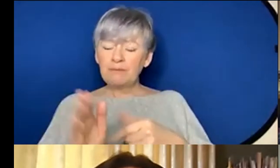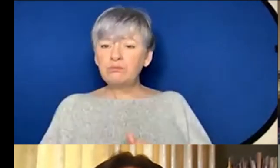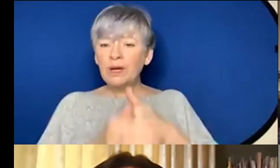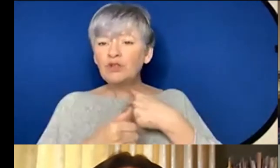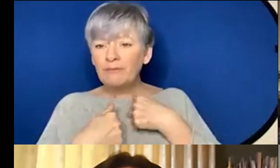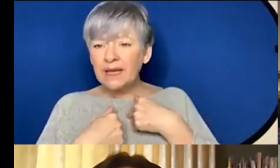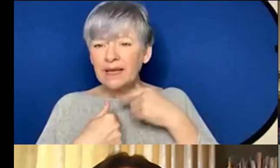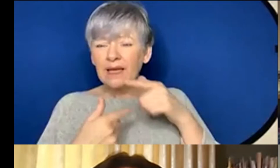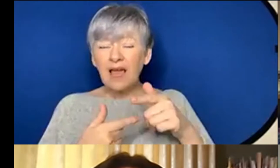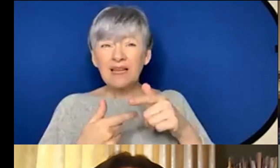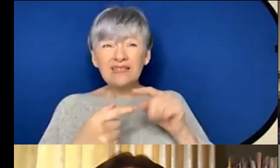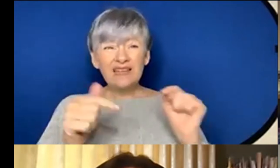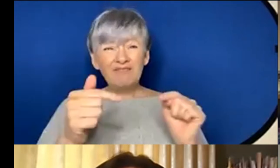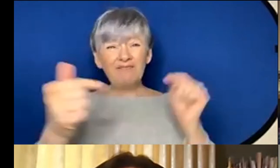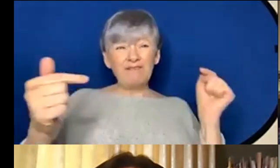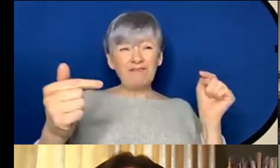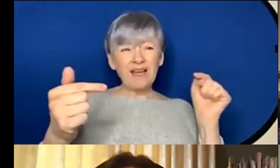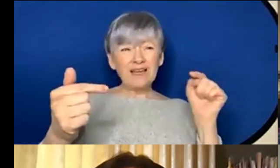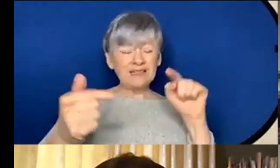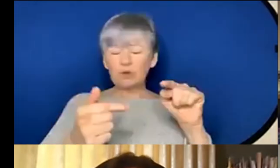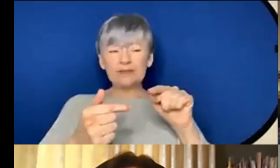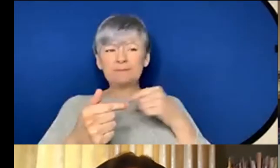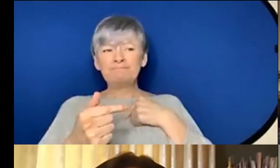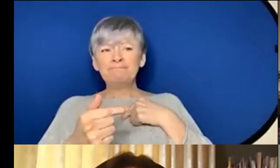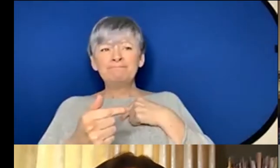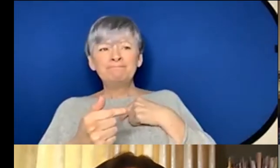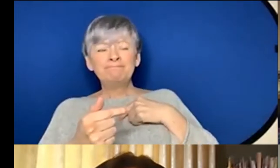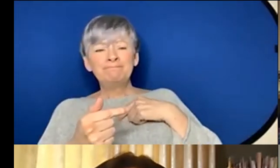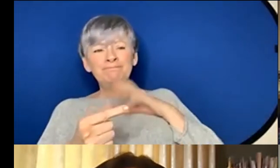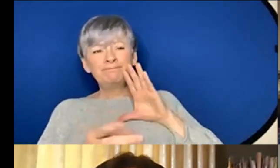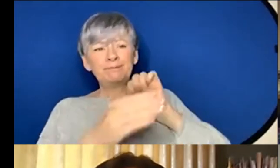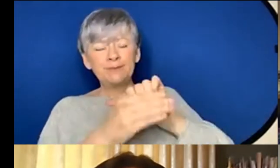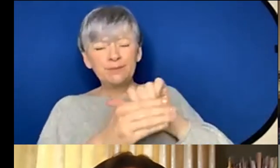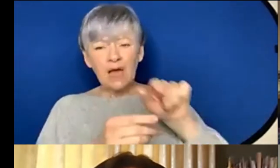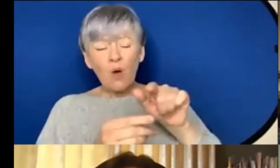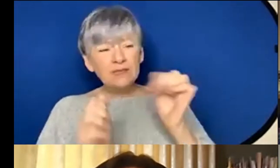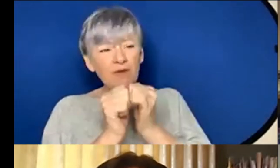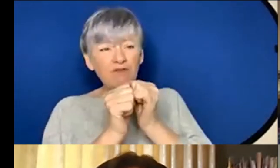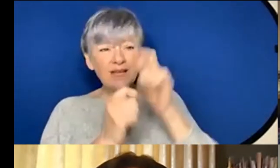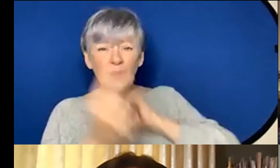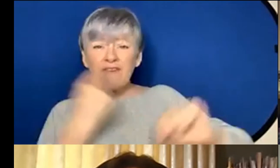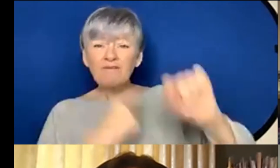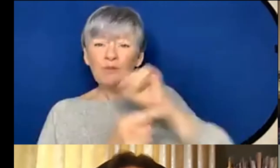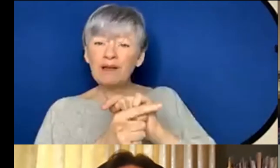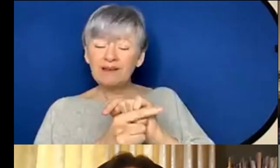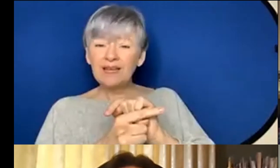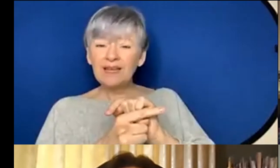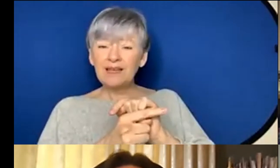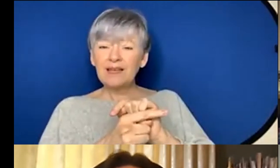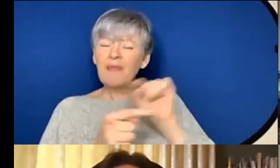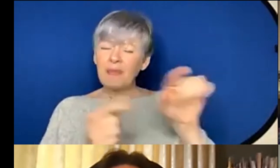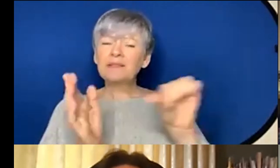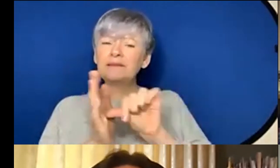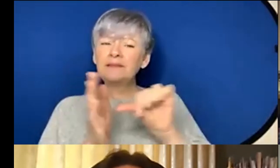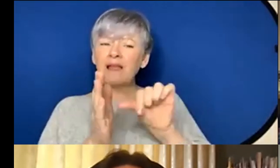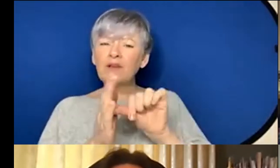for something it just goes against it somehow I mean I want to be I just want to be friends with everybody and this is just a difficult circle to